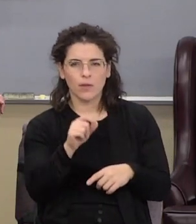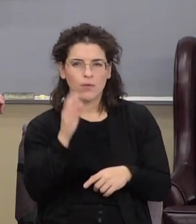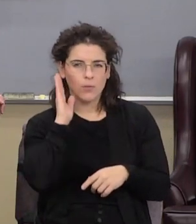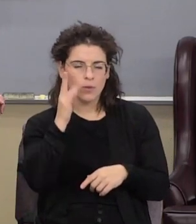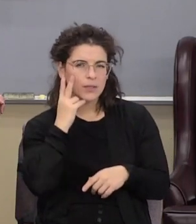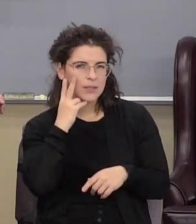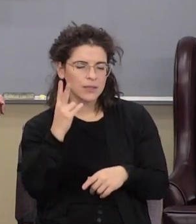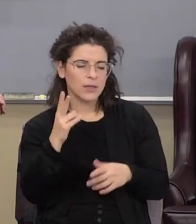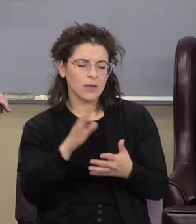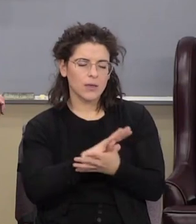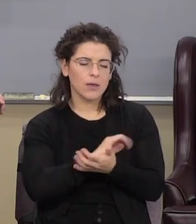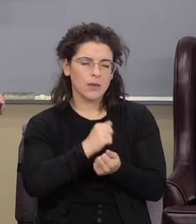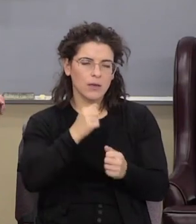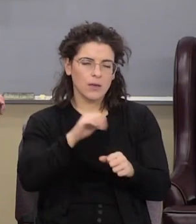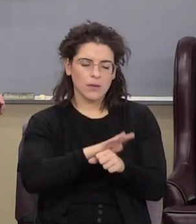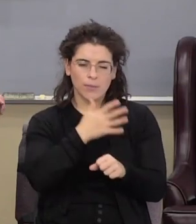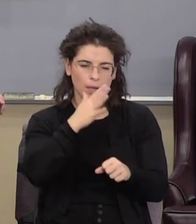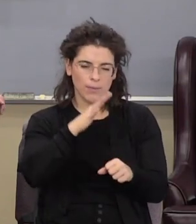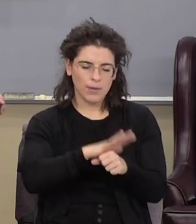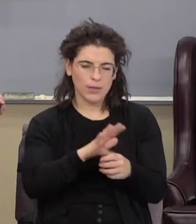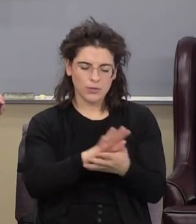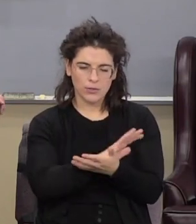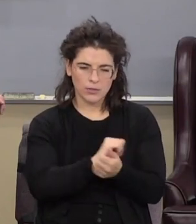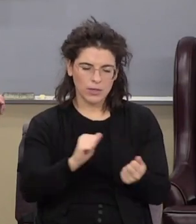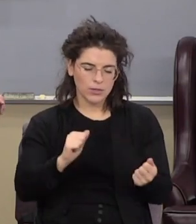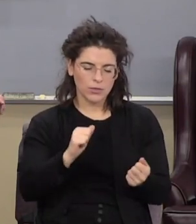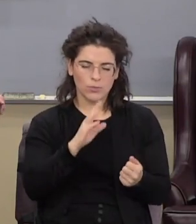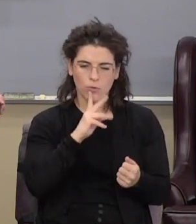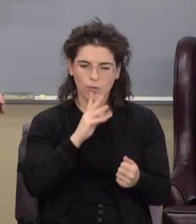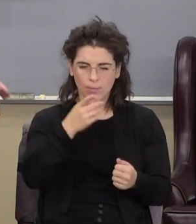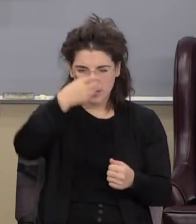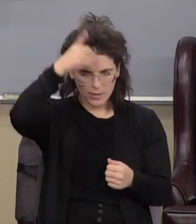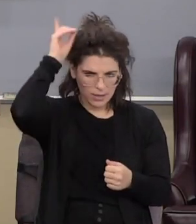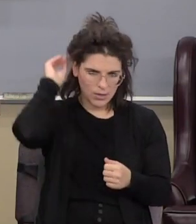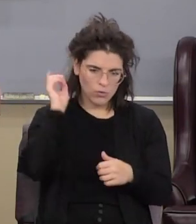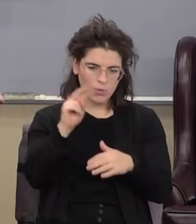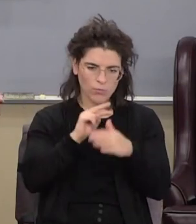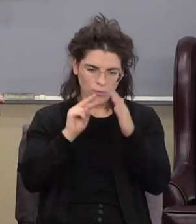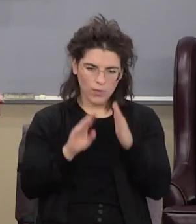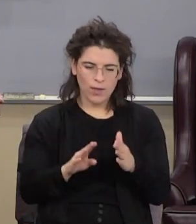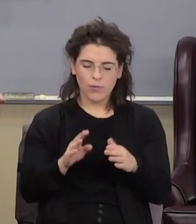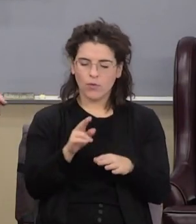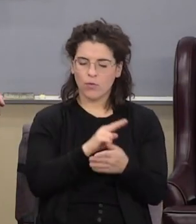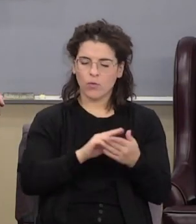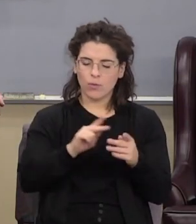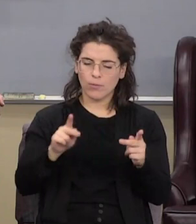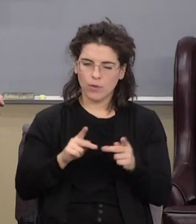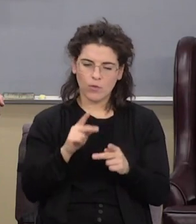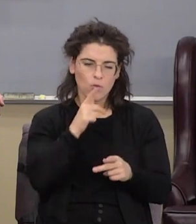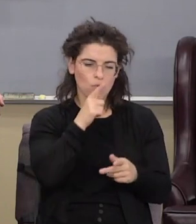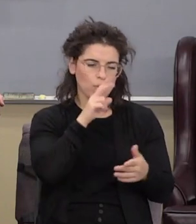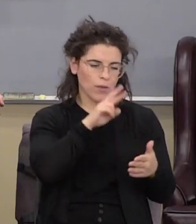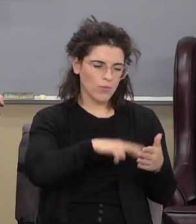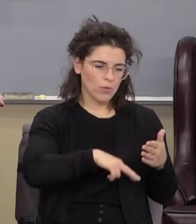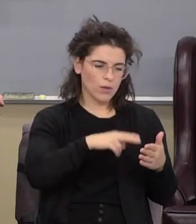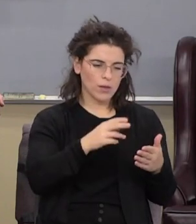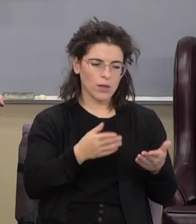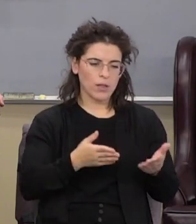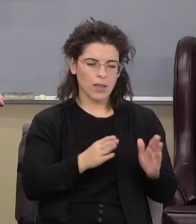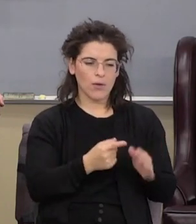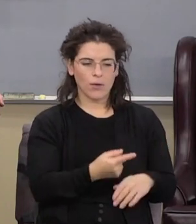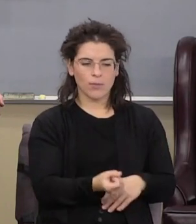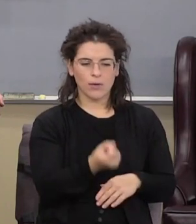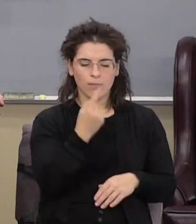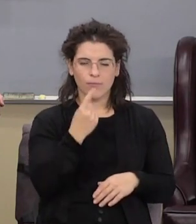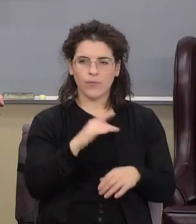abomination of desolation as spoken of by Daniel the prophet stand in the holy place whoso readeth let him understand then flee the abomination